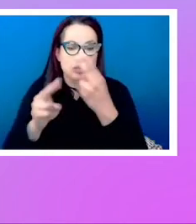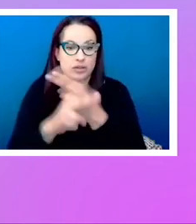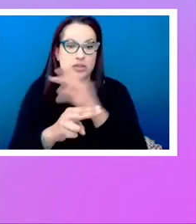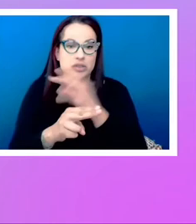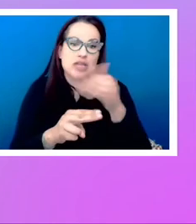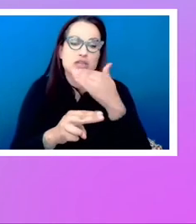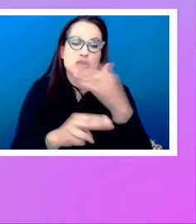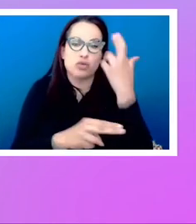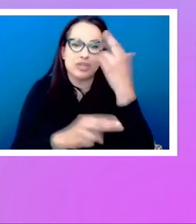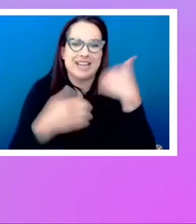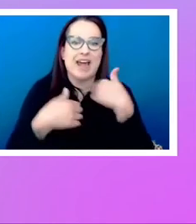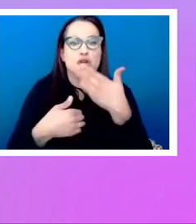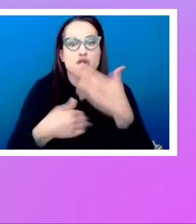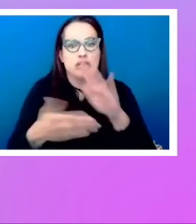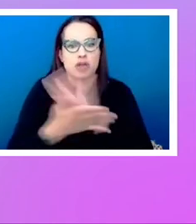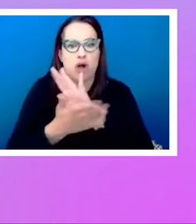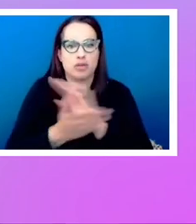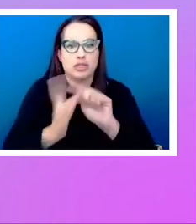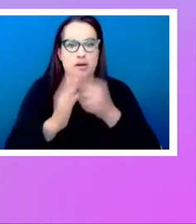reason to have a good document.